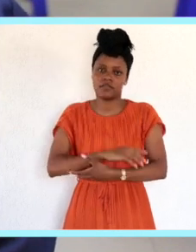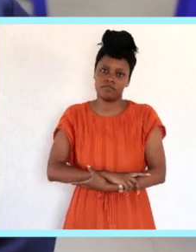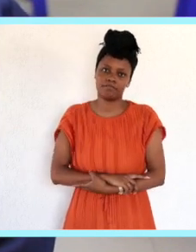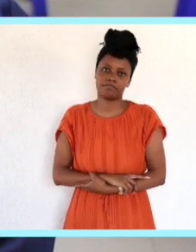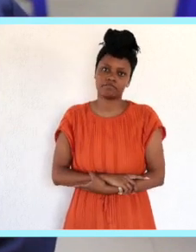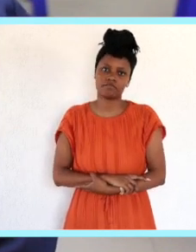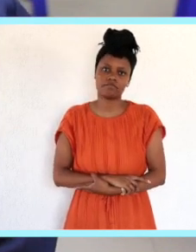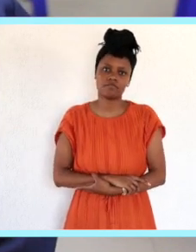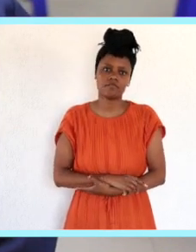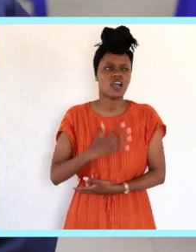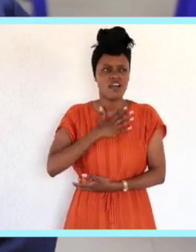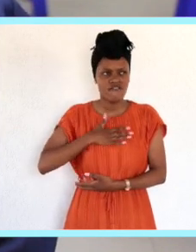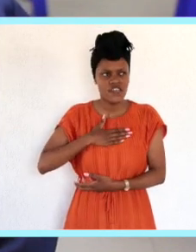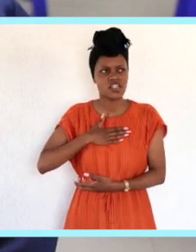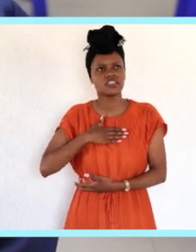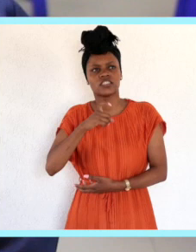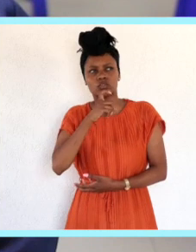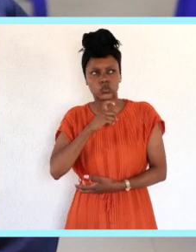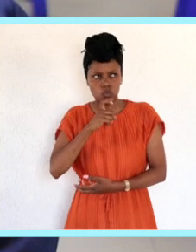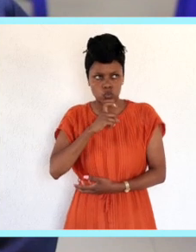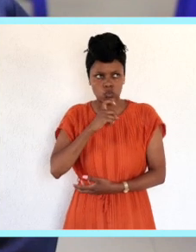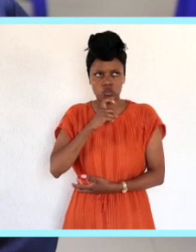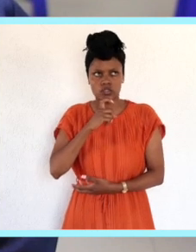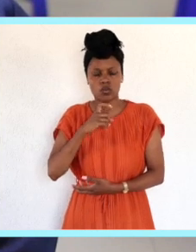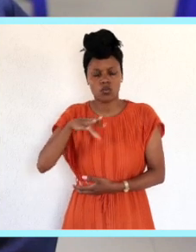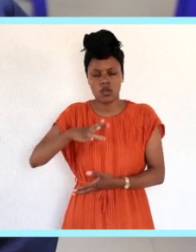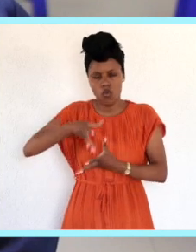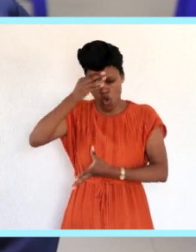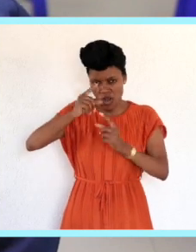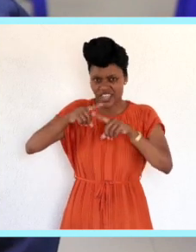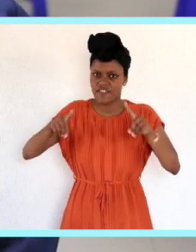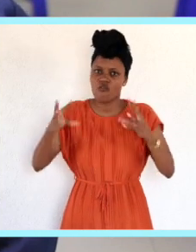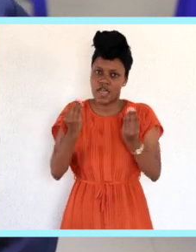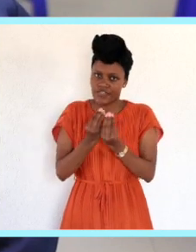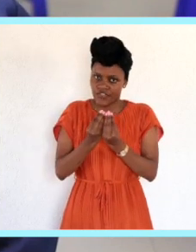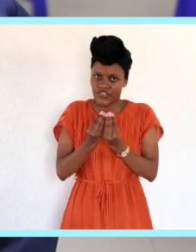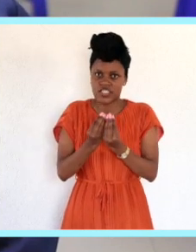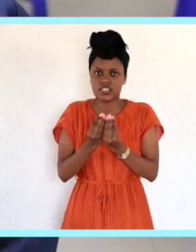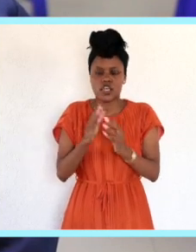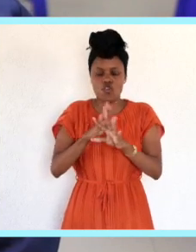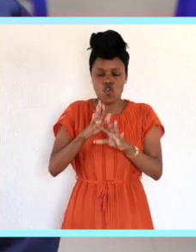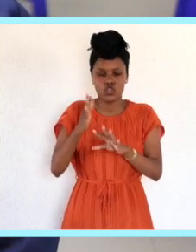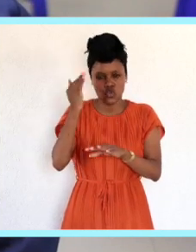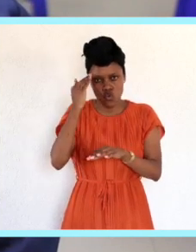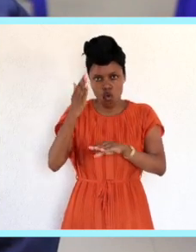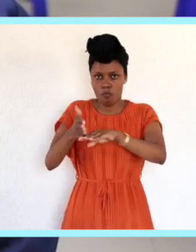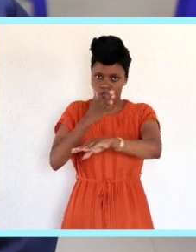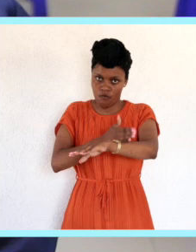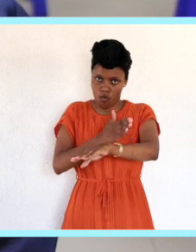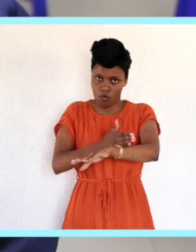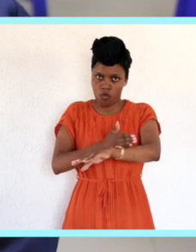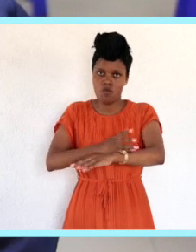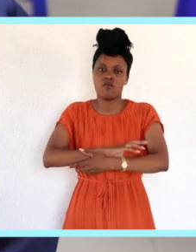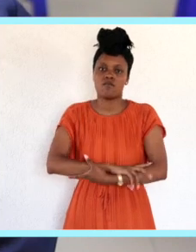be ashamed of it. And I feel like it's very useful because you even get to learn different stuff that you didn't know, maybe